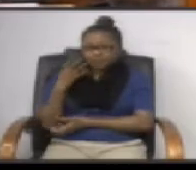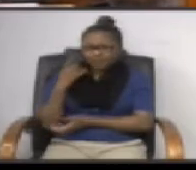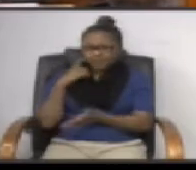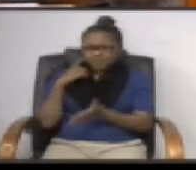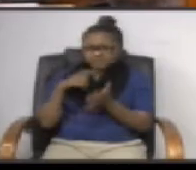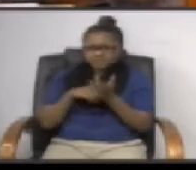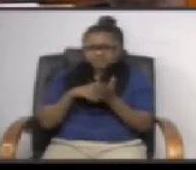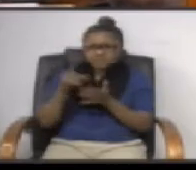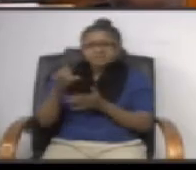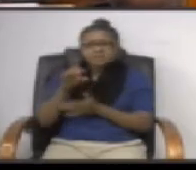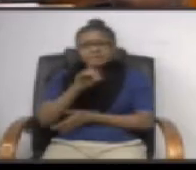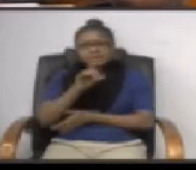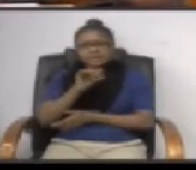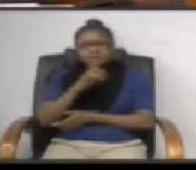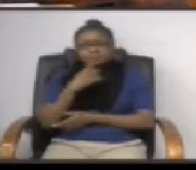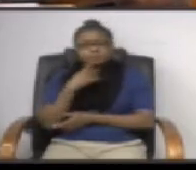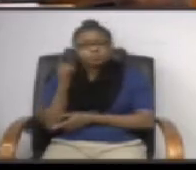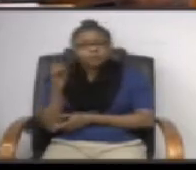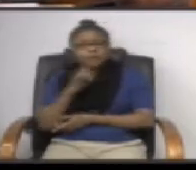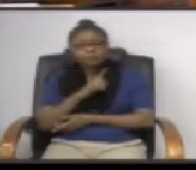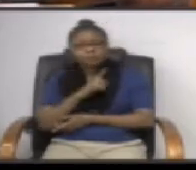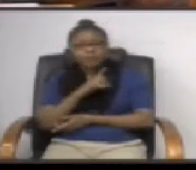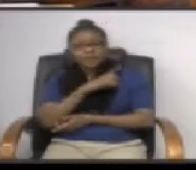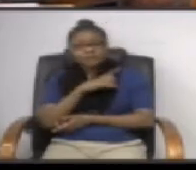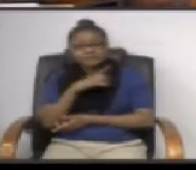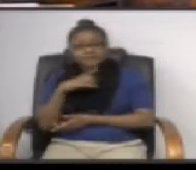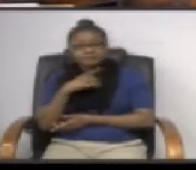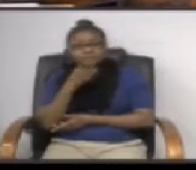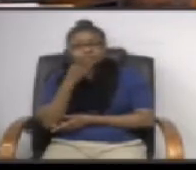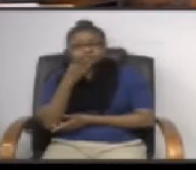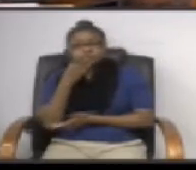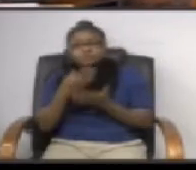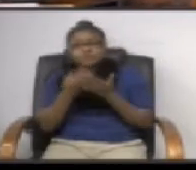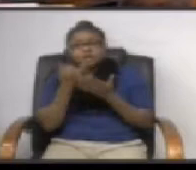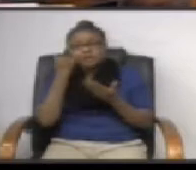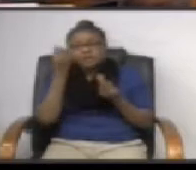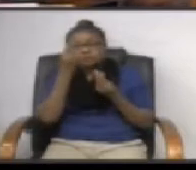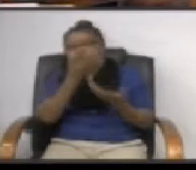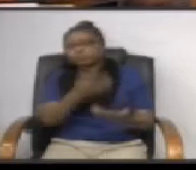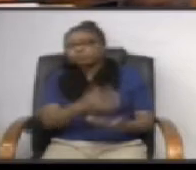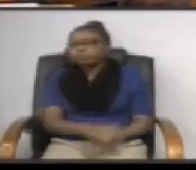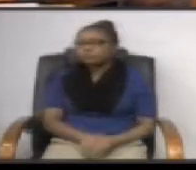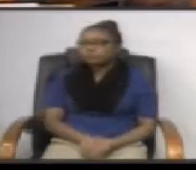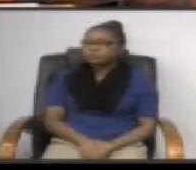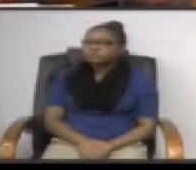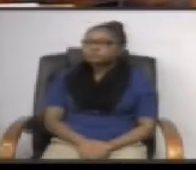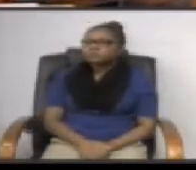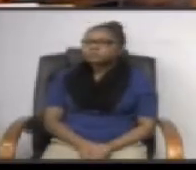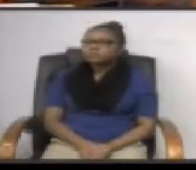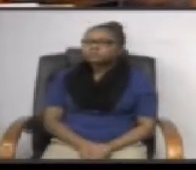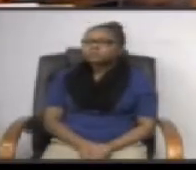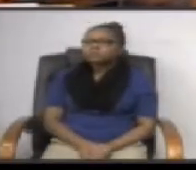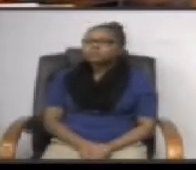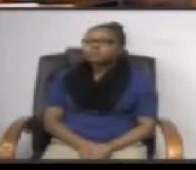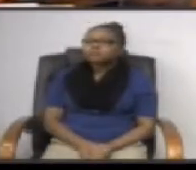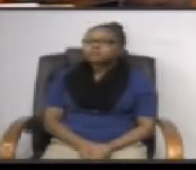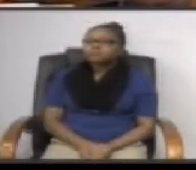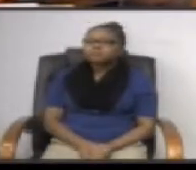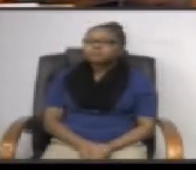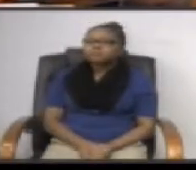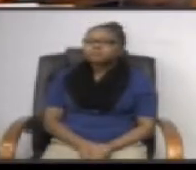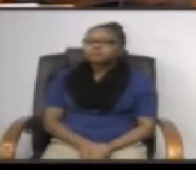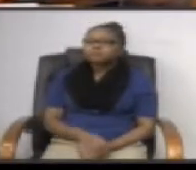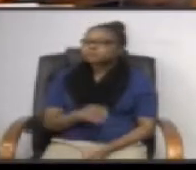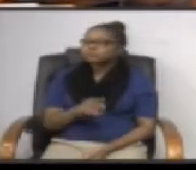she is going to be at our legislative dinner so that would be very good to bring up with her anything put on the menu yeah uh